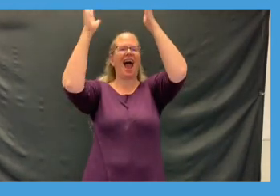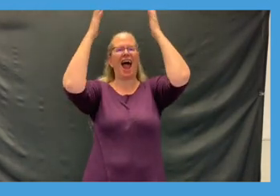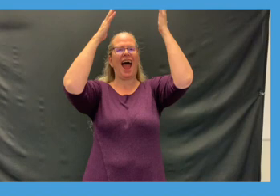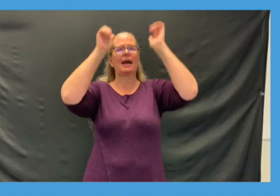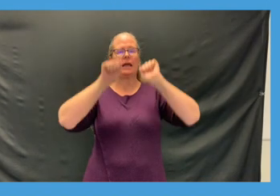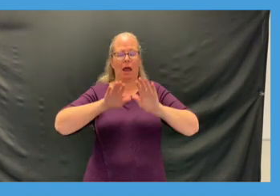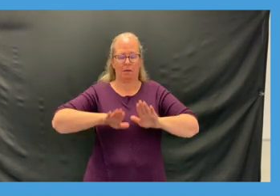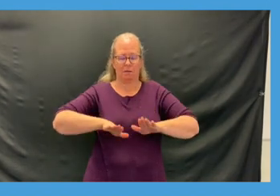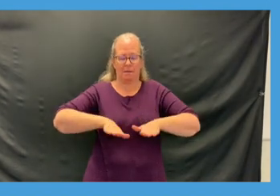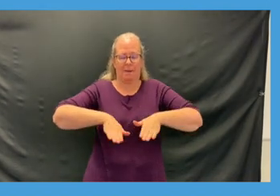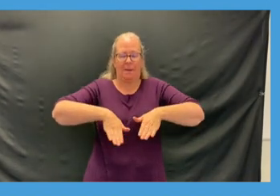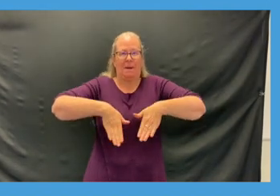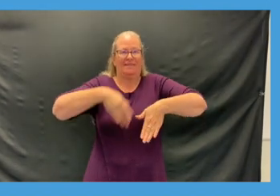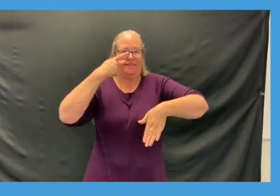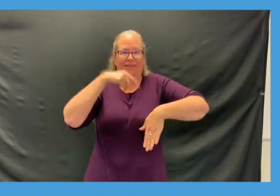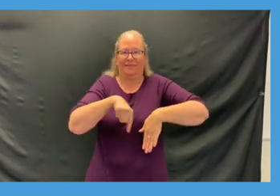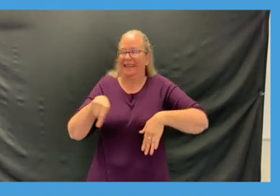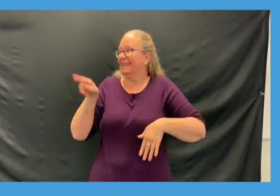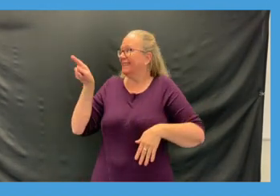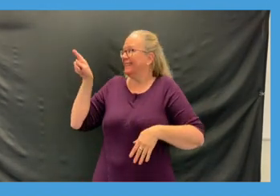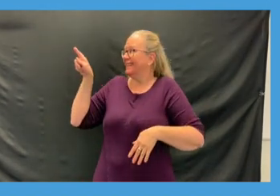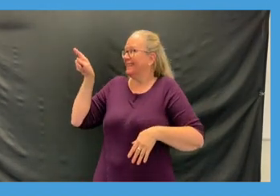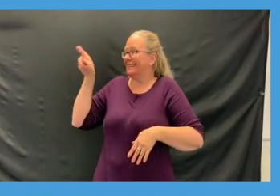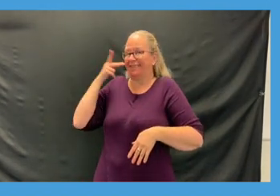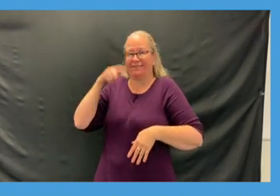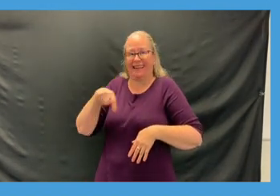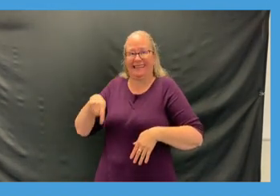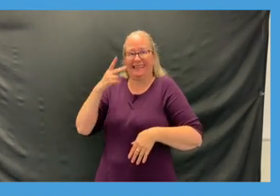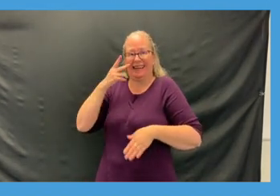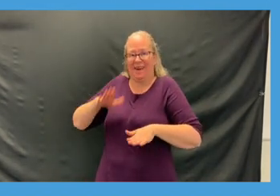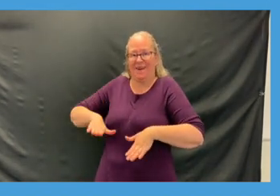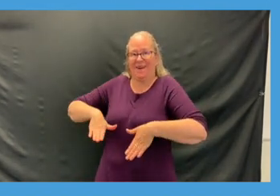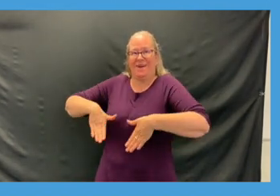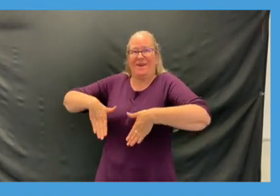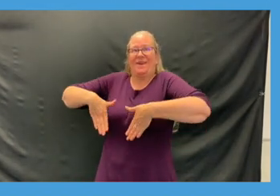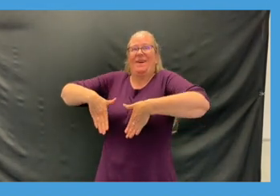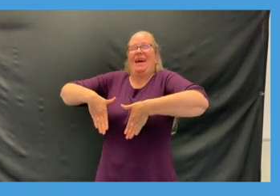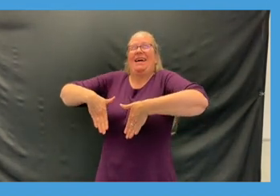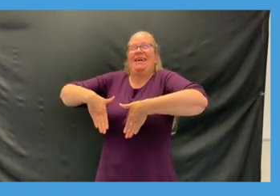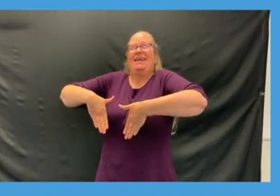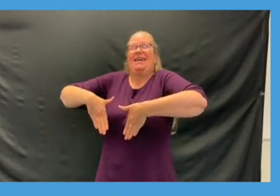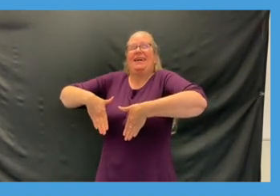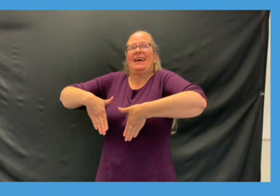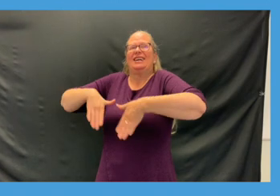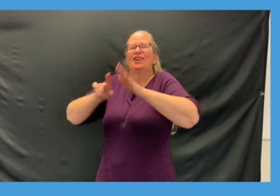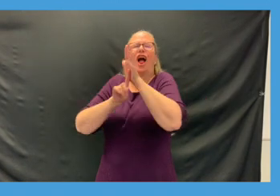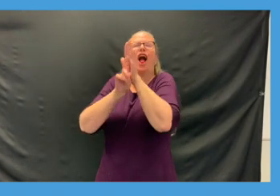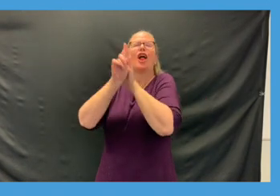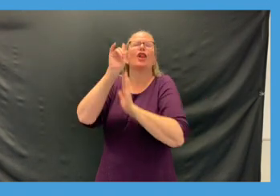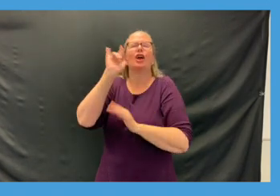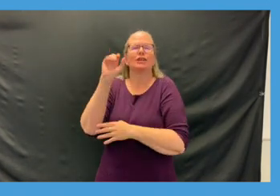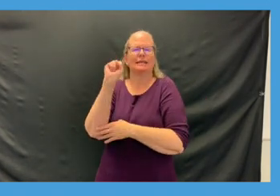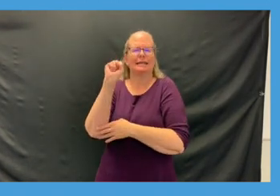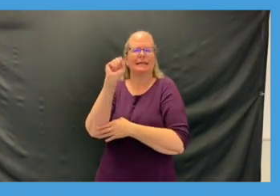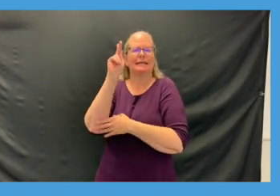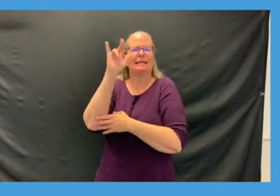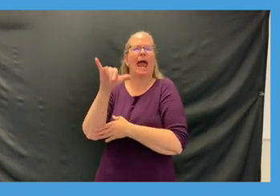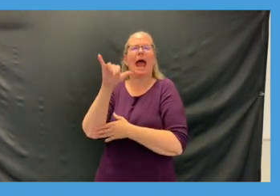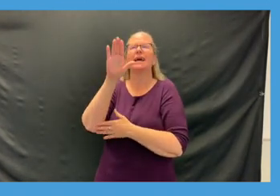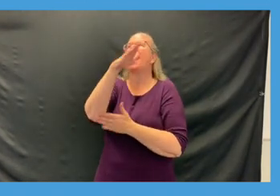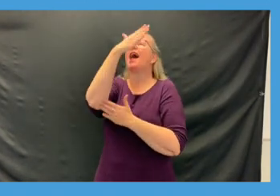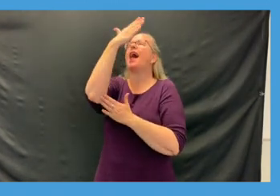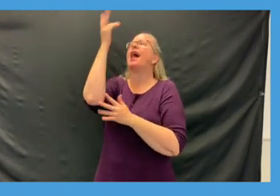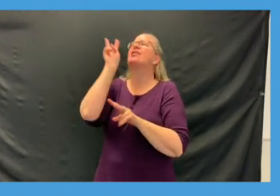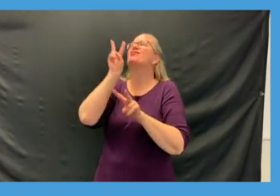up up up if you can go on your tippy toes reach up to the sky up up up